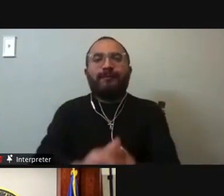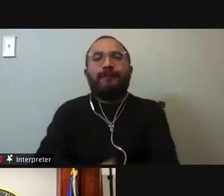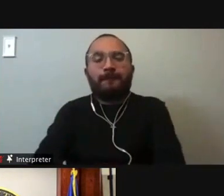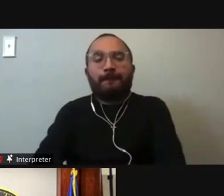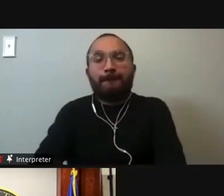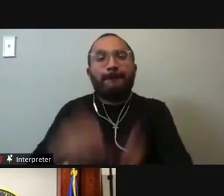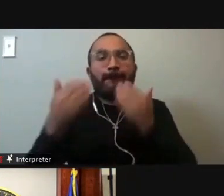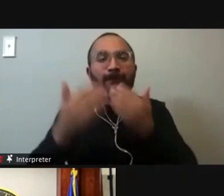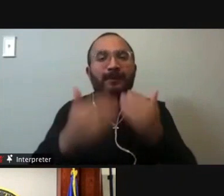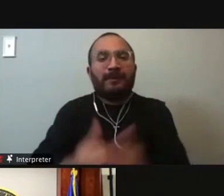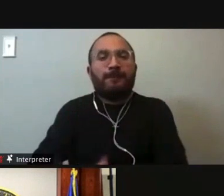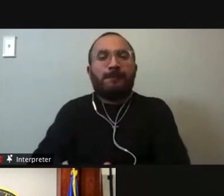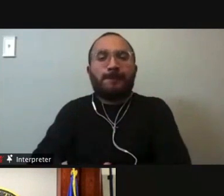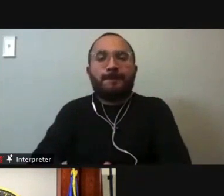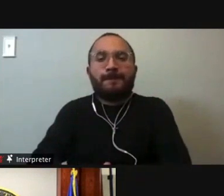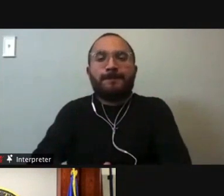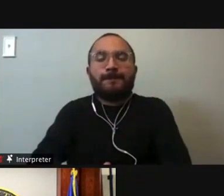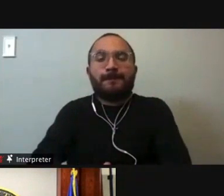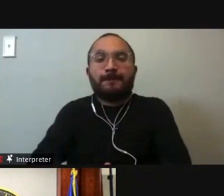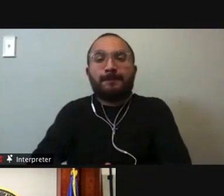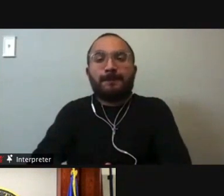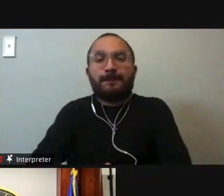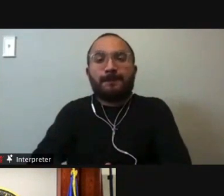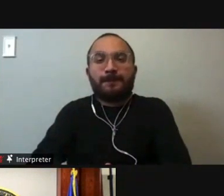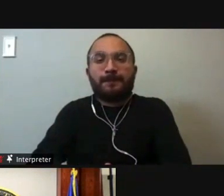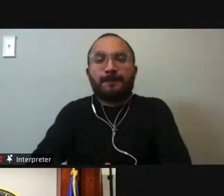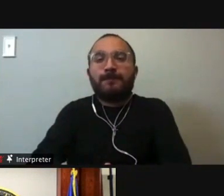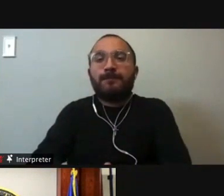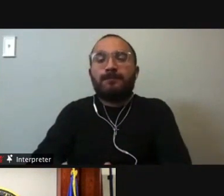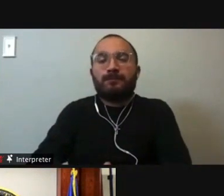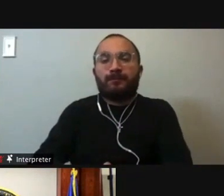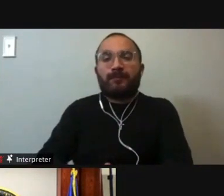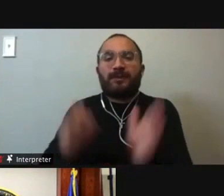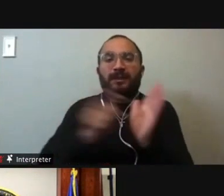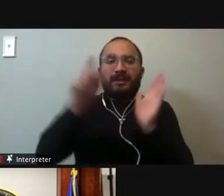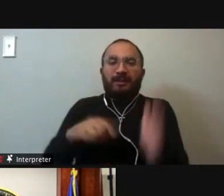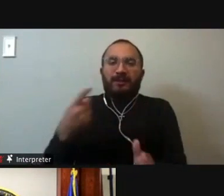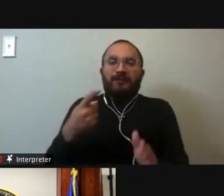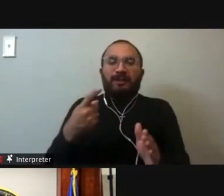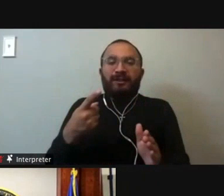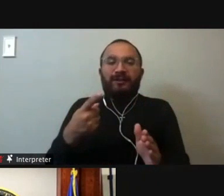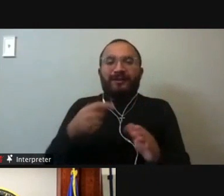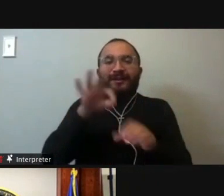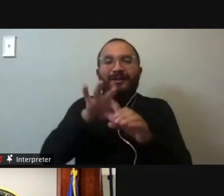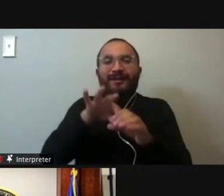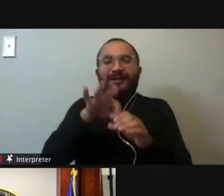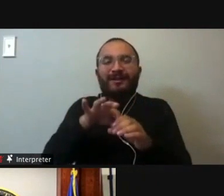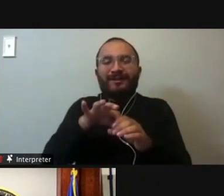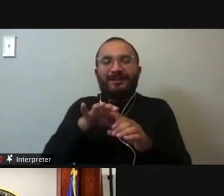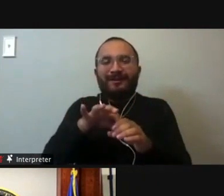Great. Thank you so much. Um, so this is Texas's first election without down ballot voting,